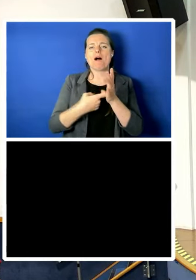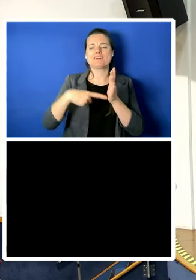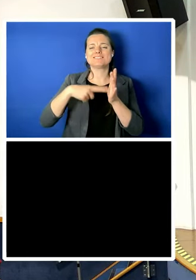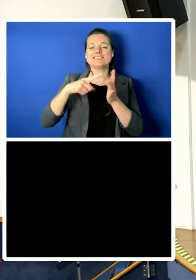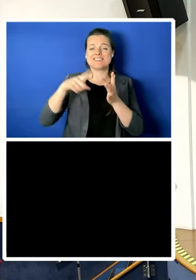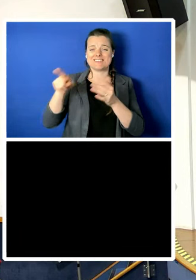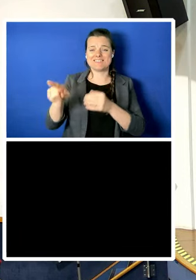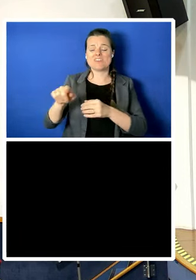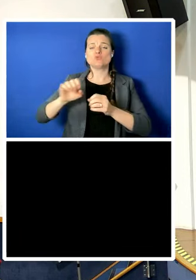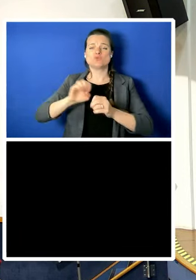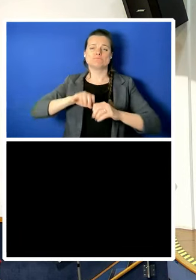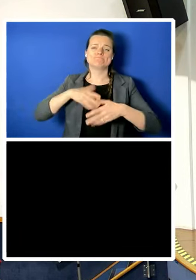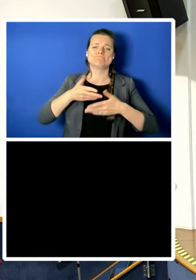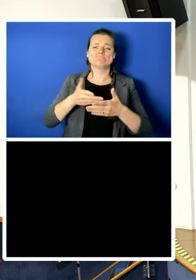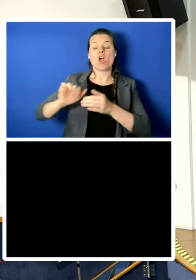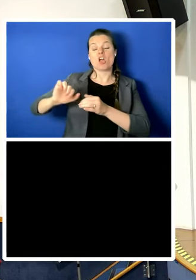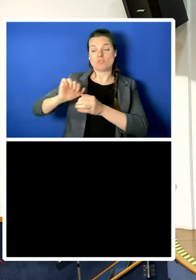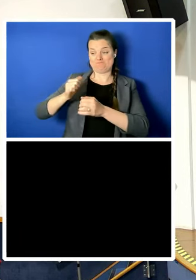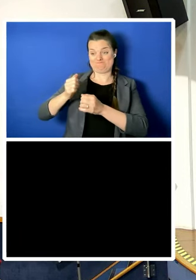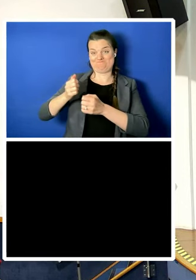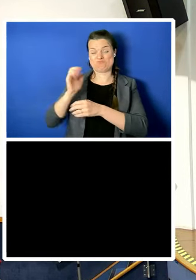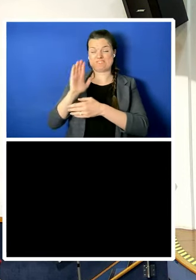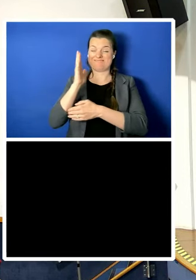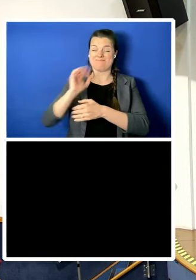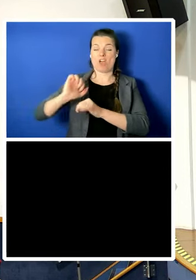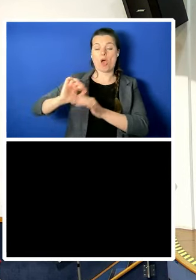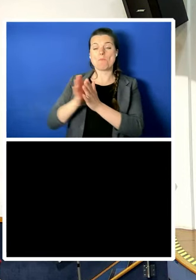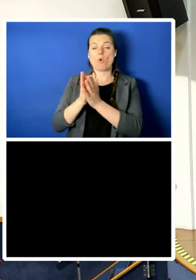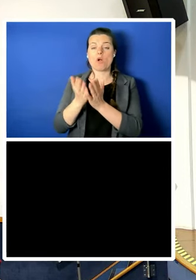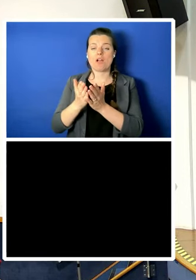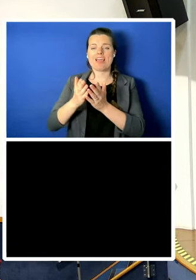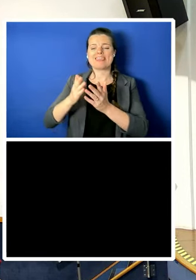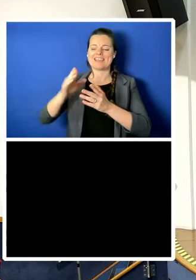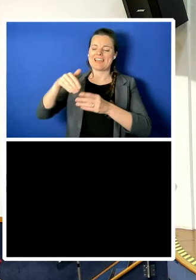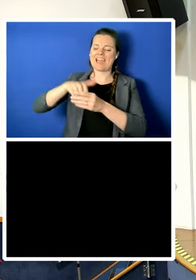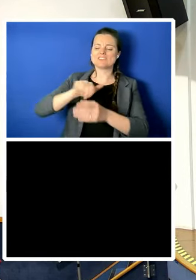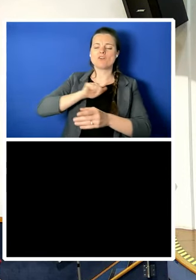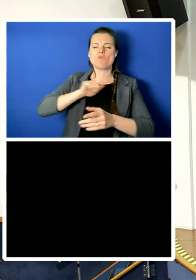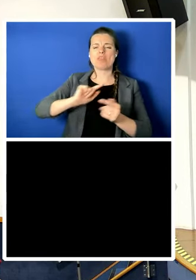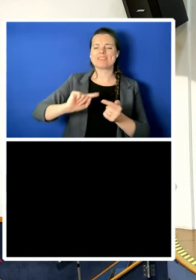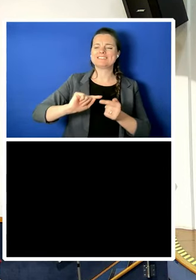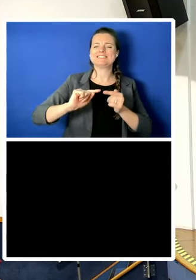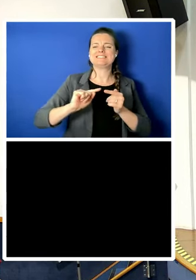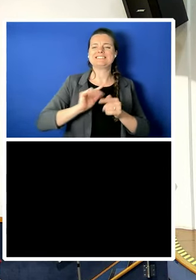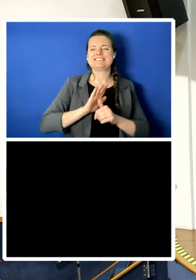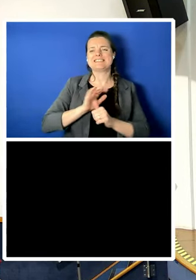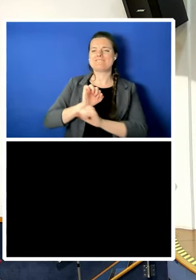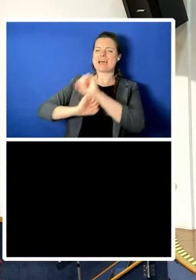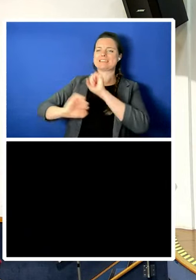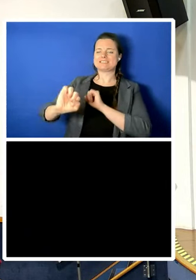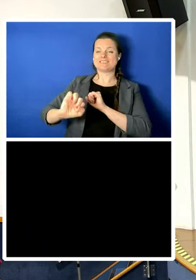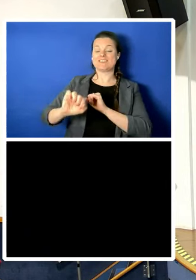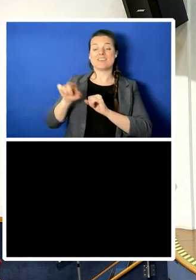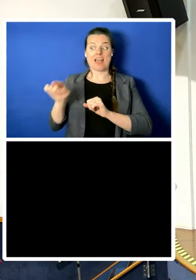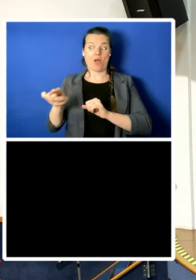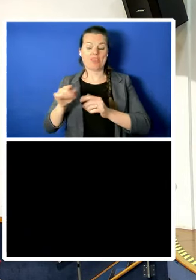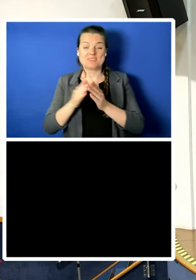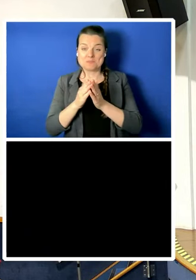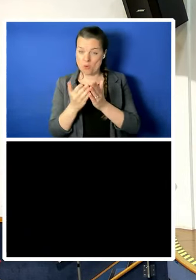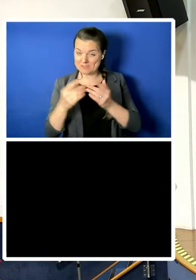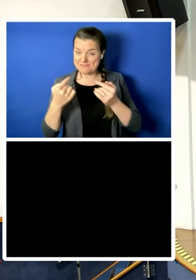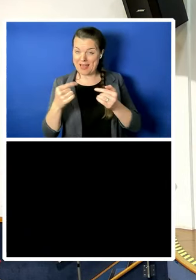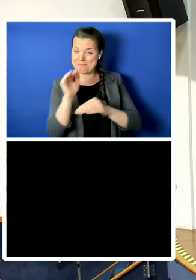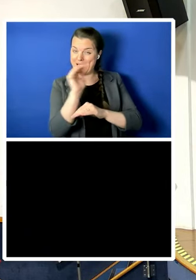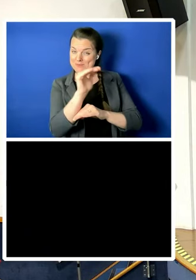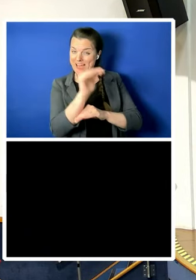the Defence, this brilliant book which is outside for you all to purchase and browse